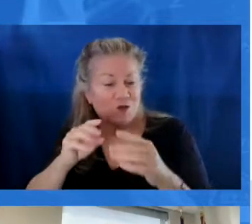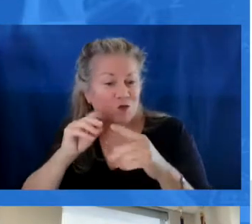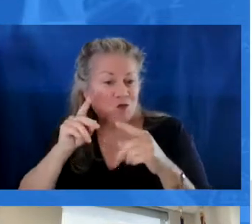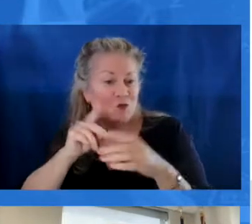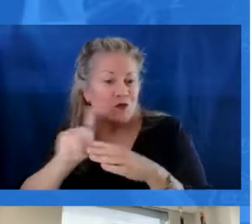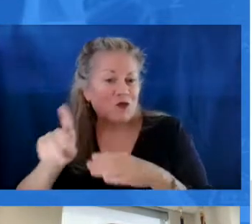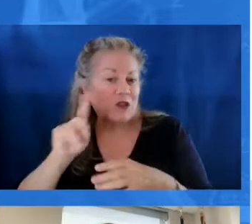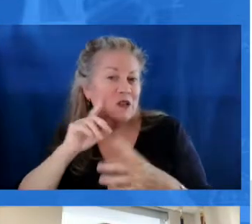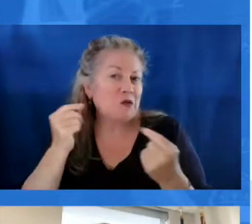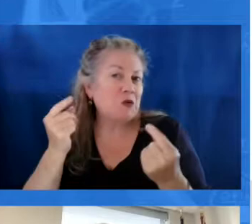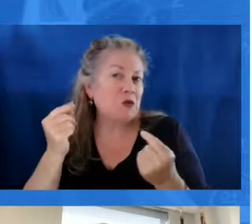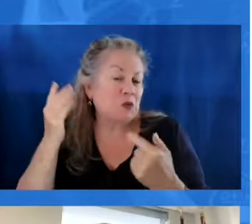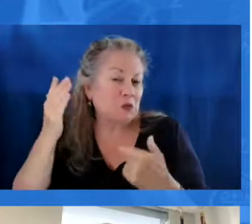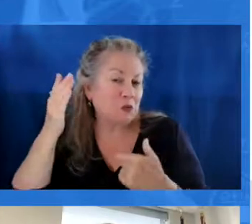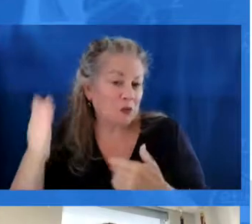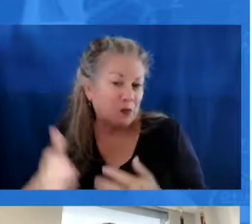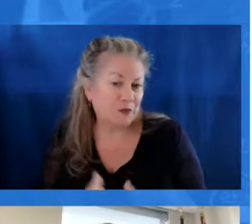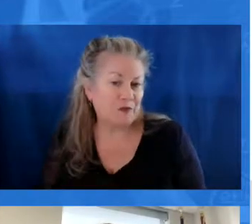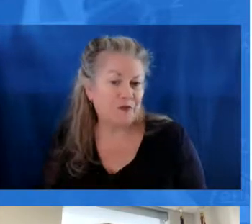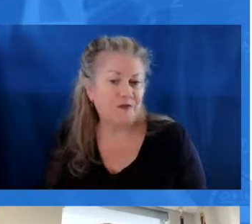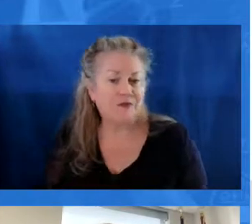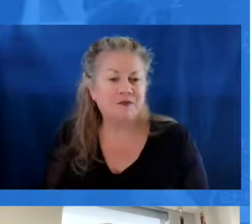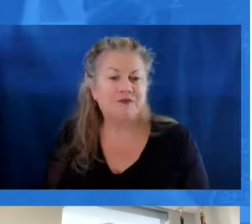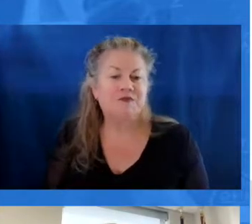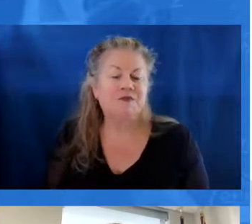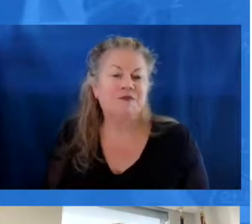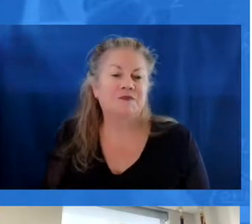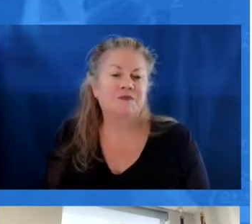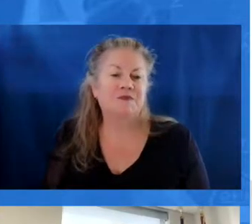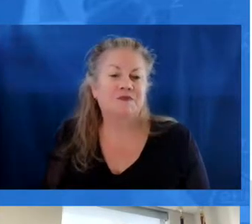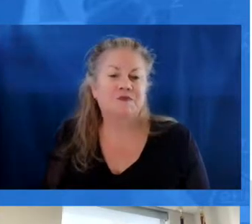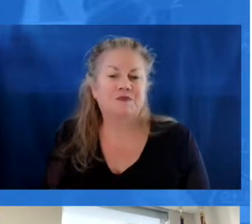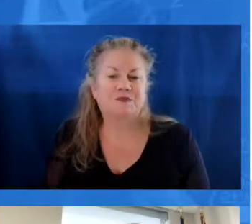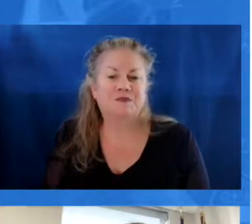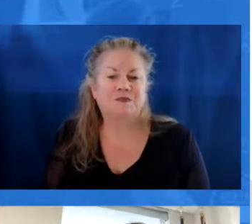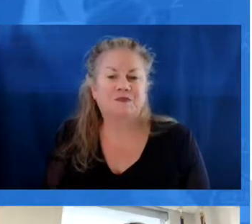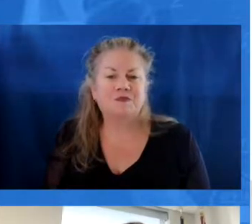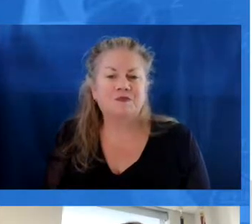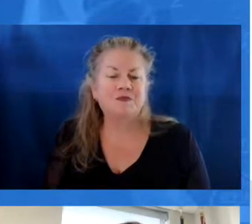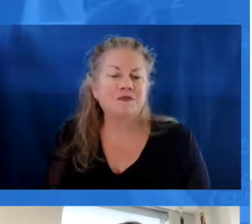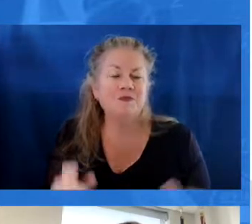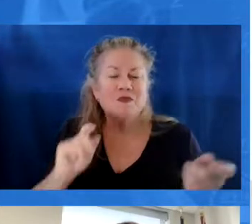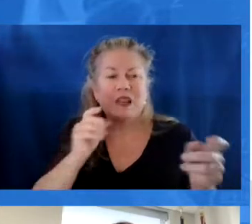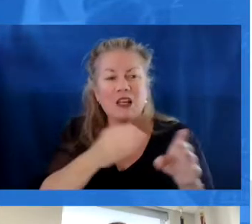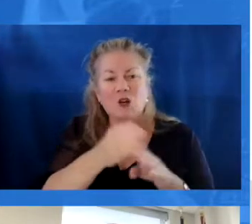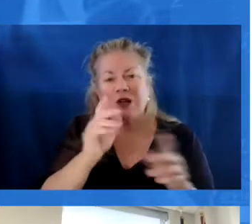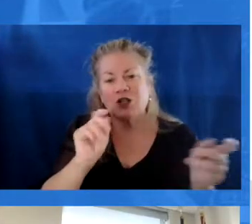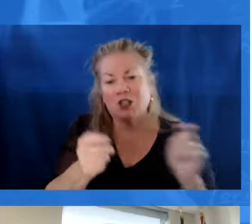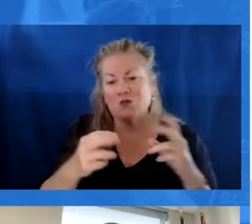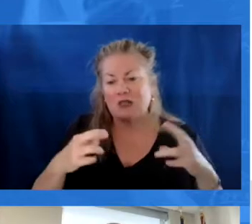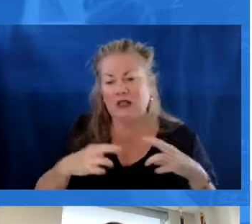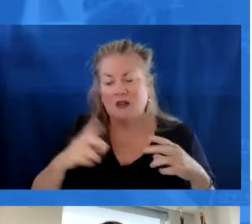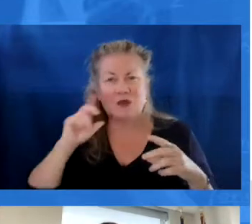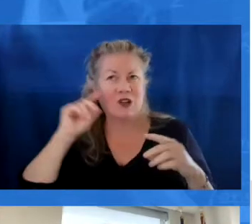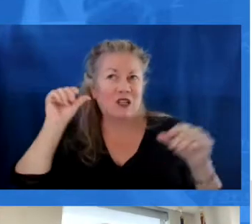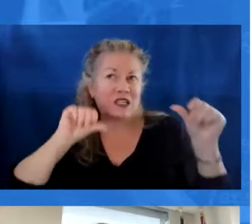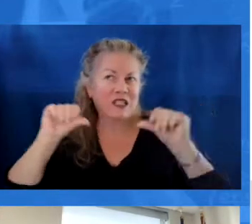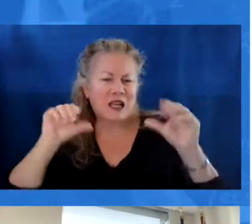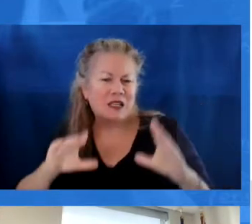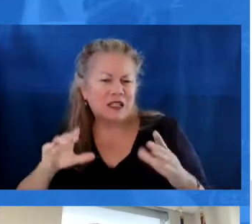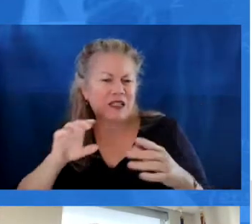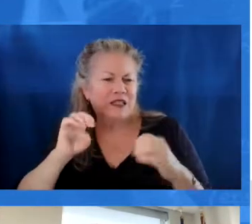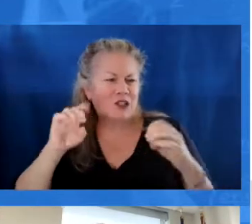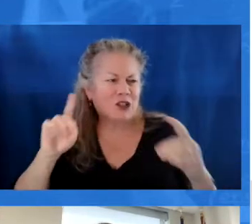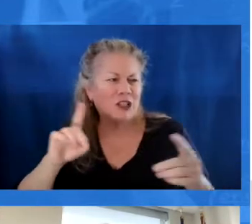lift them in their profession and think about what they might want to do. Fourth, we have career changers and retirees. We hear these stories about